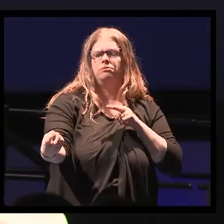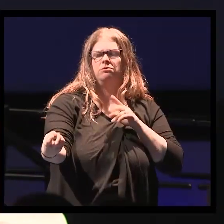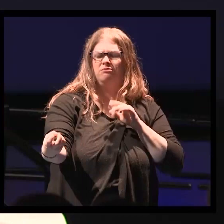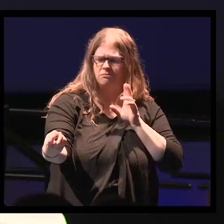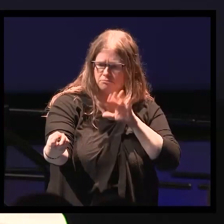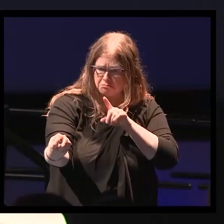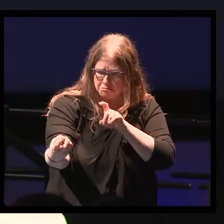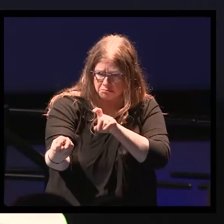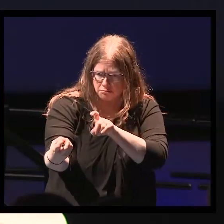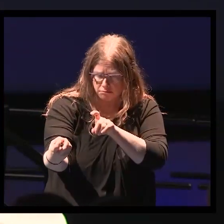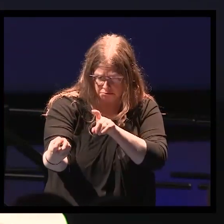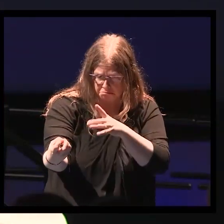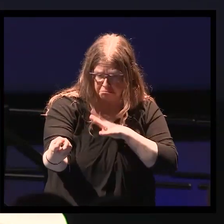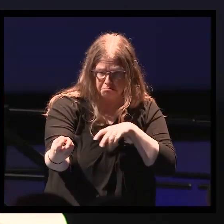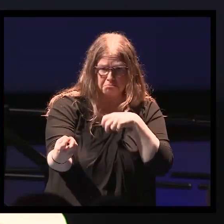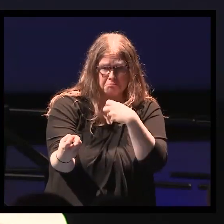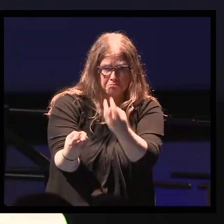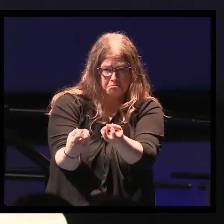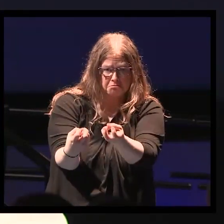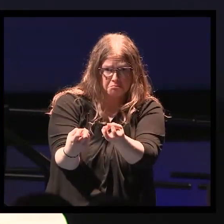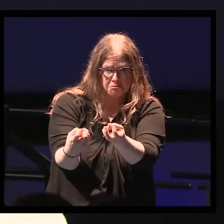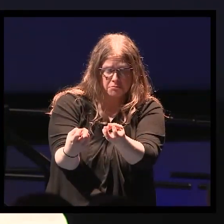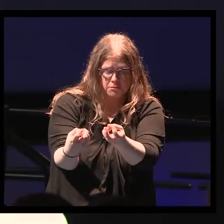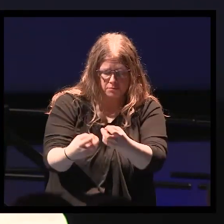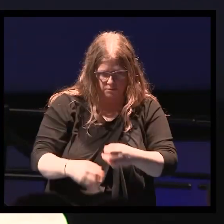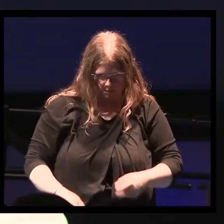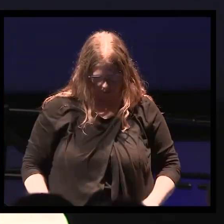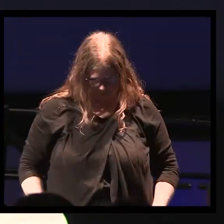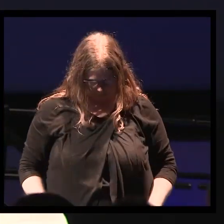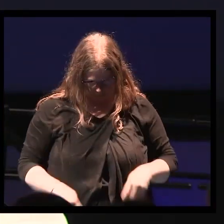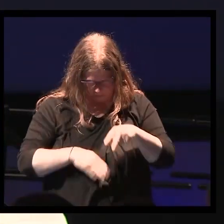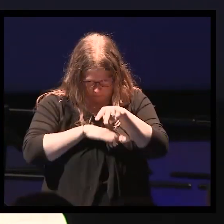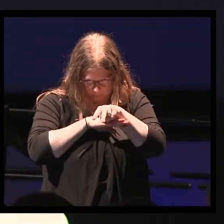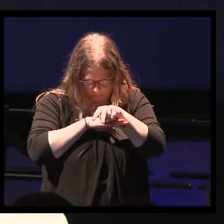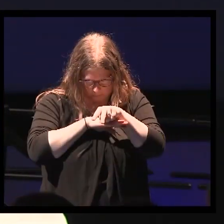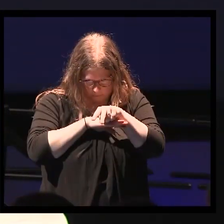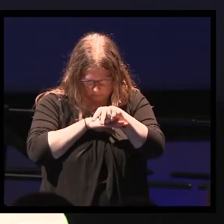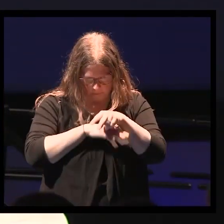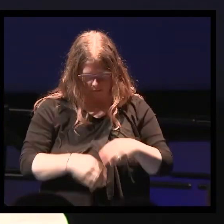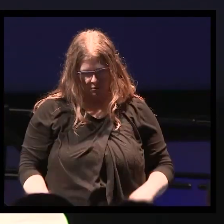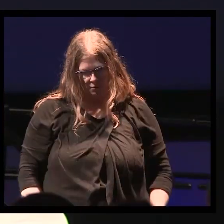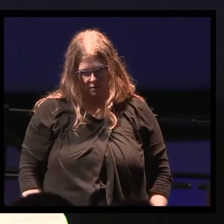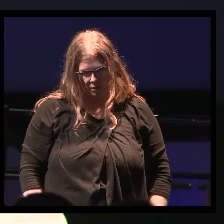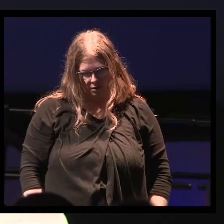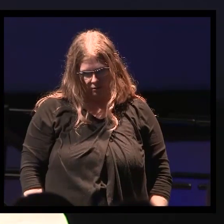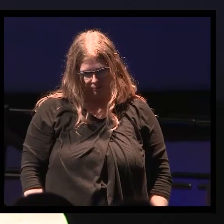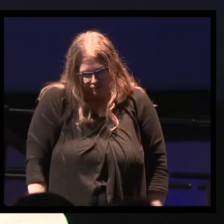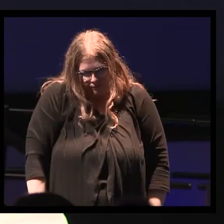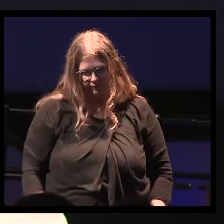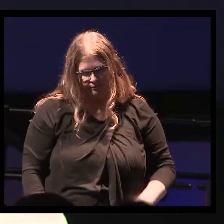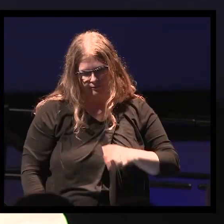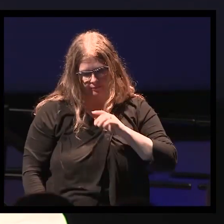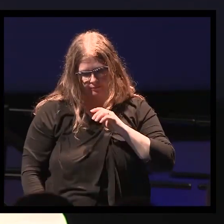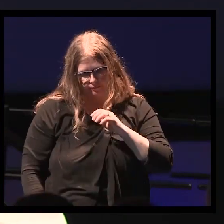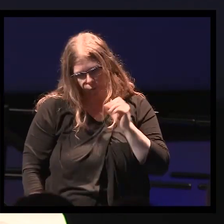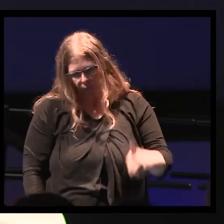is it okay if I sit with you? And without averting her gaze from the floor, she shrugged her shoulders and said, sure.